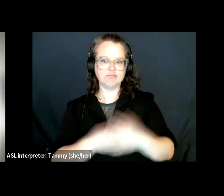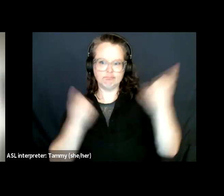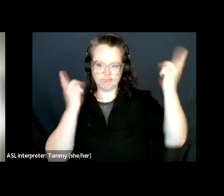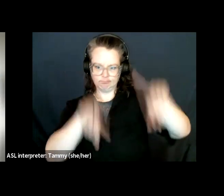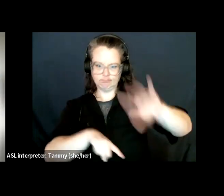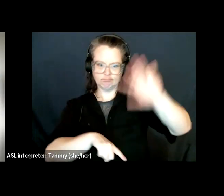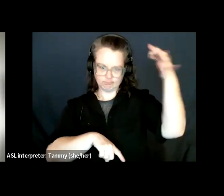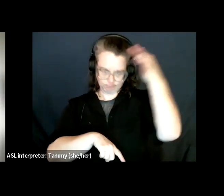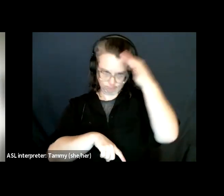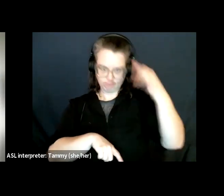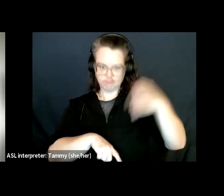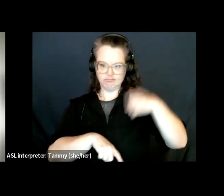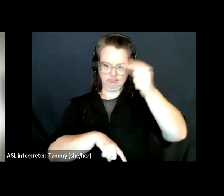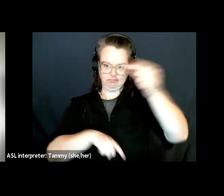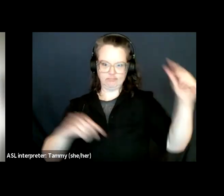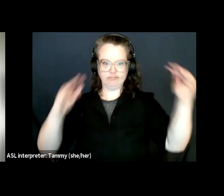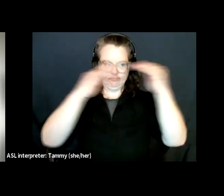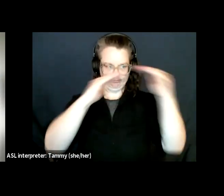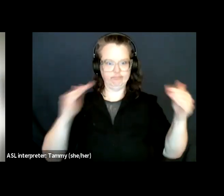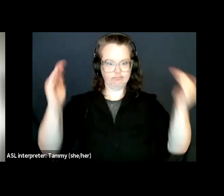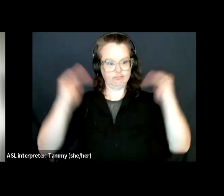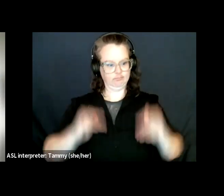complicated intersectionality.